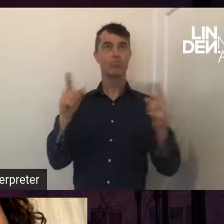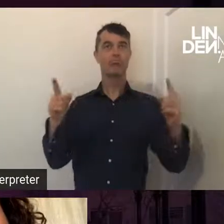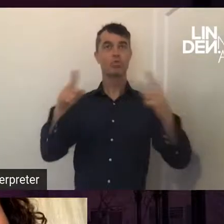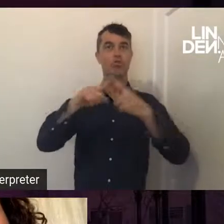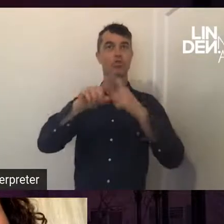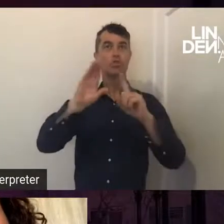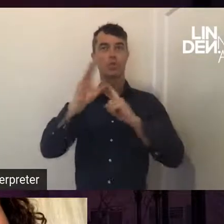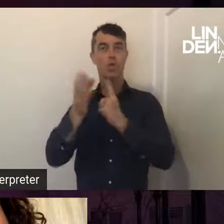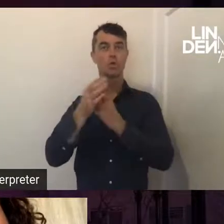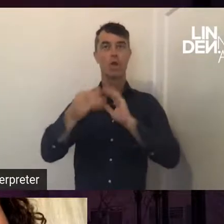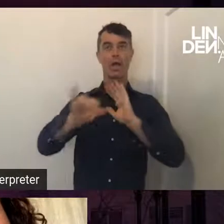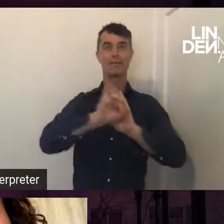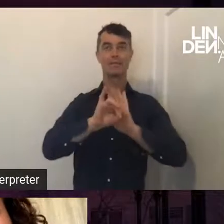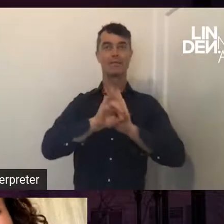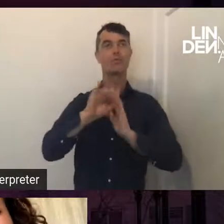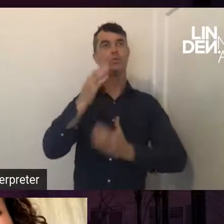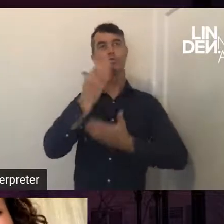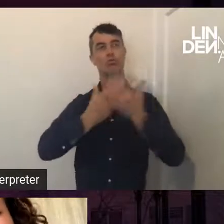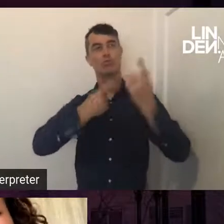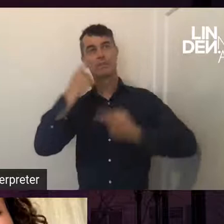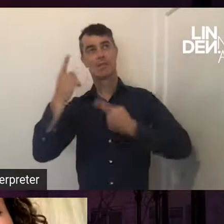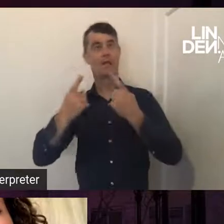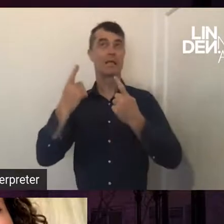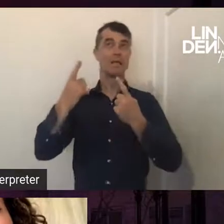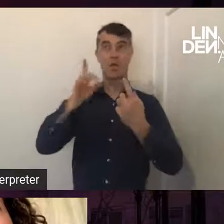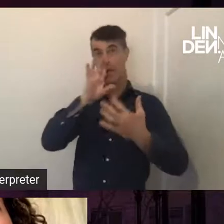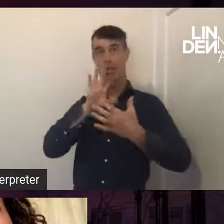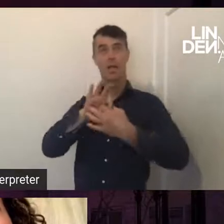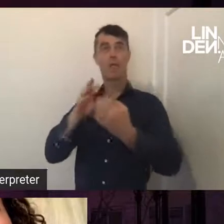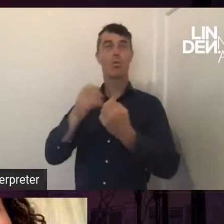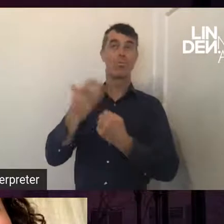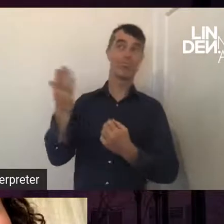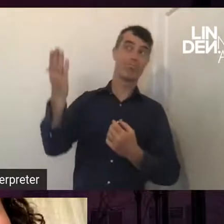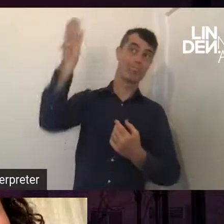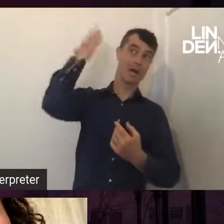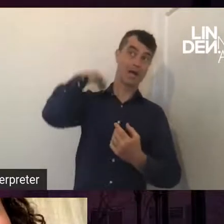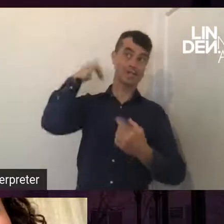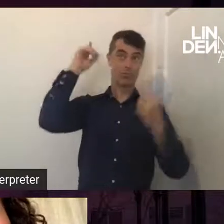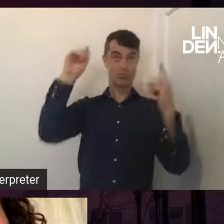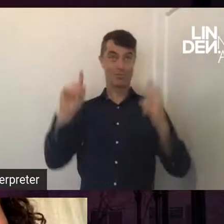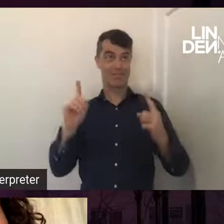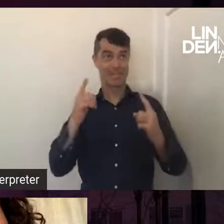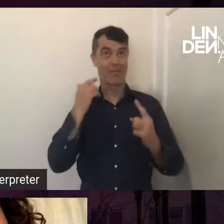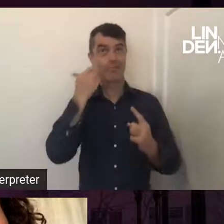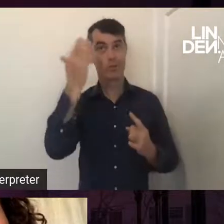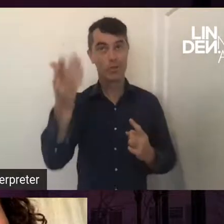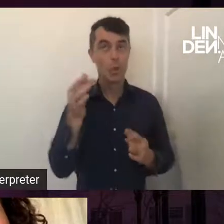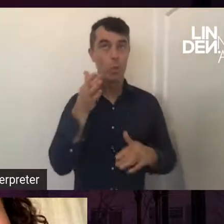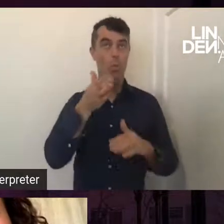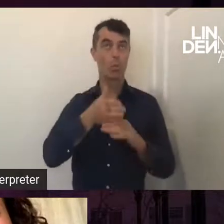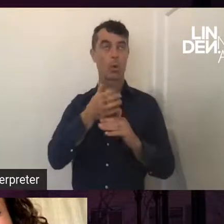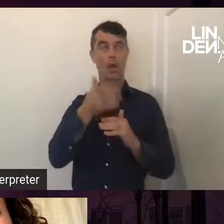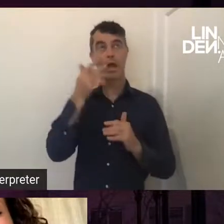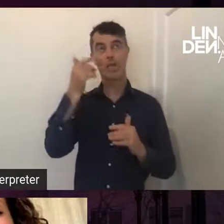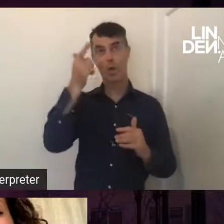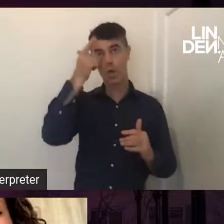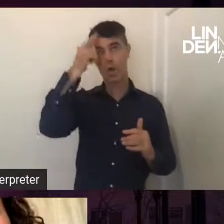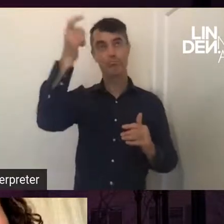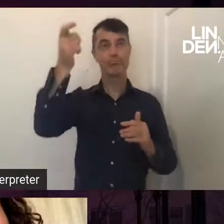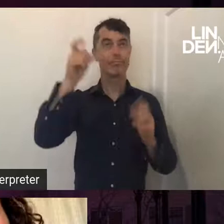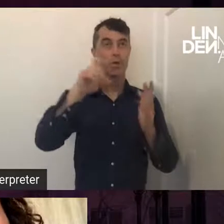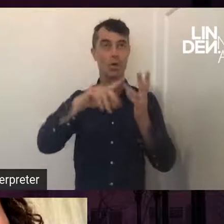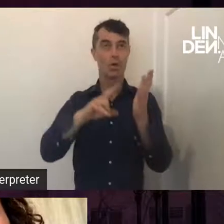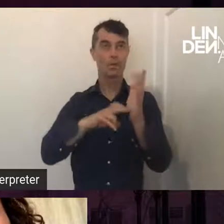as a way to connect with the past, the present and the future. Your works take a conceptual approach that are embedded with